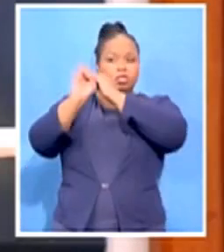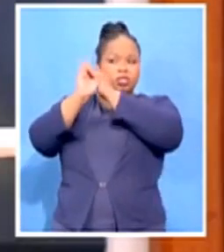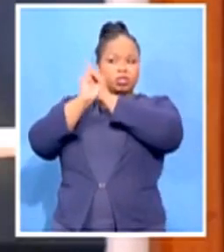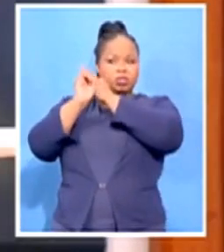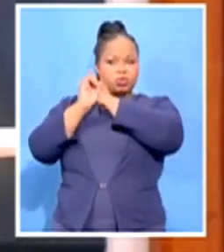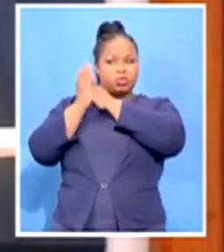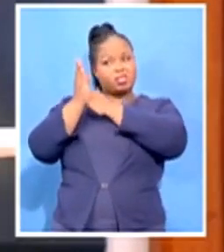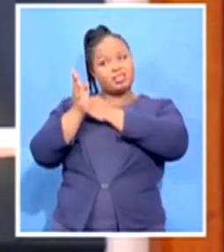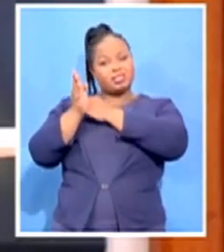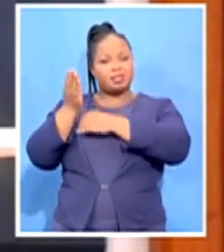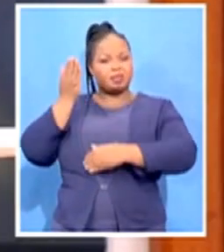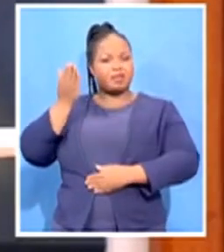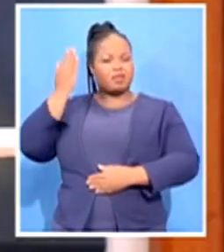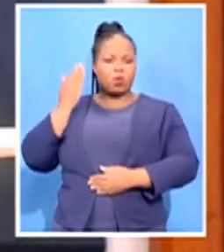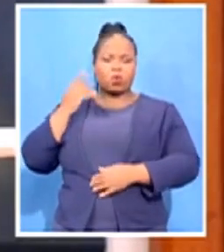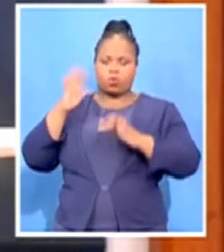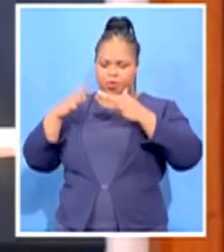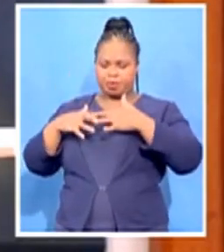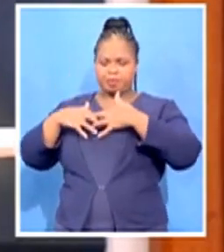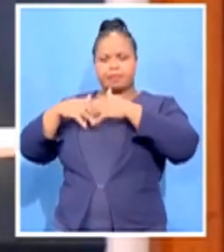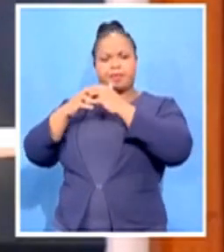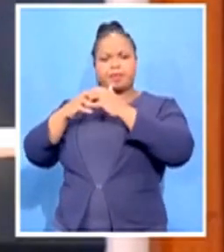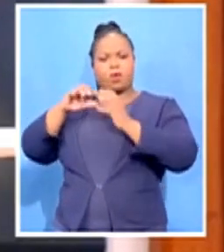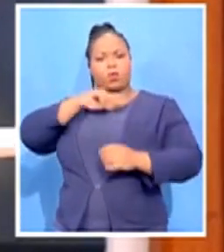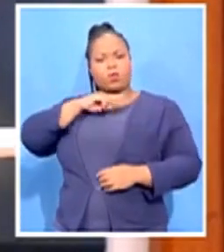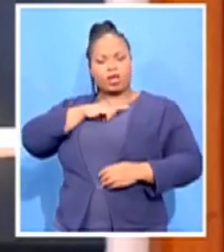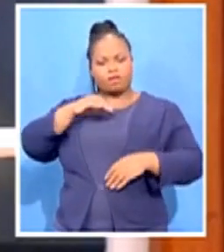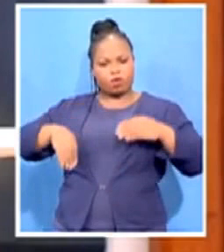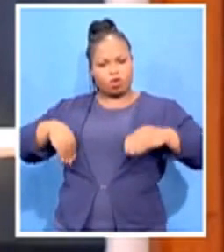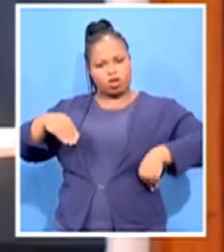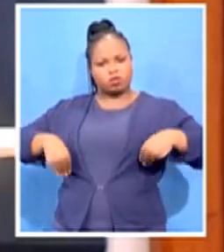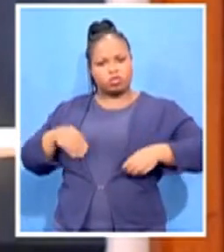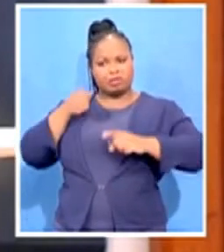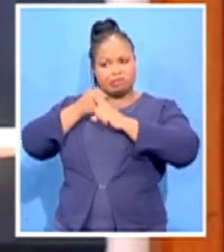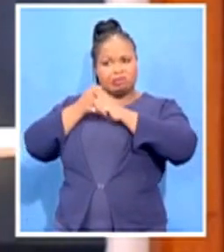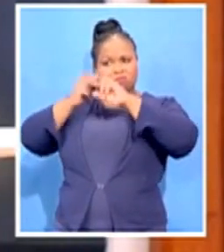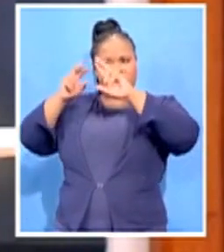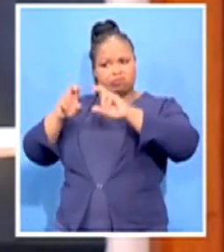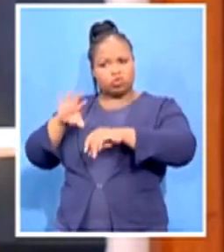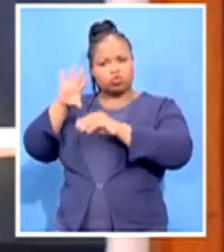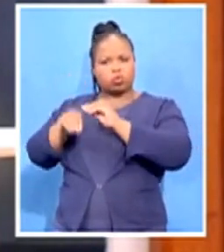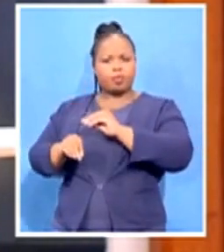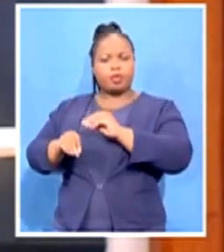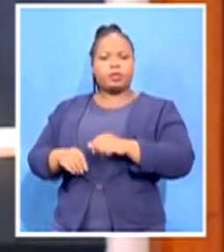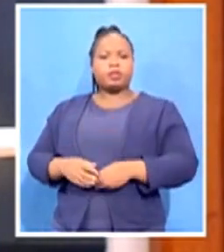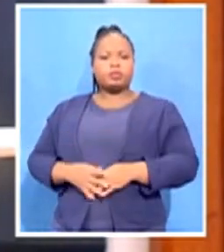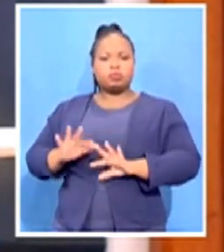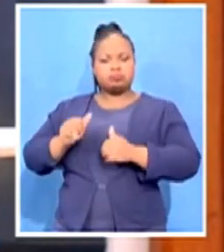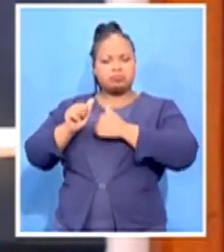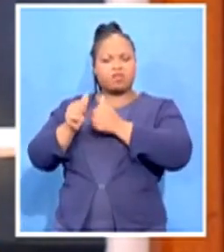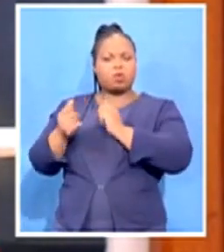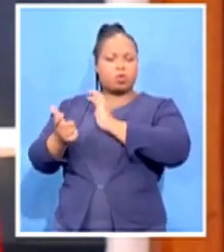to fight corruption and to enforce the rule of law. And as heads of state,